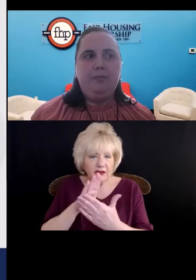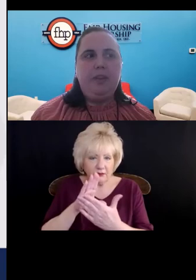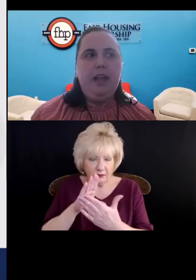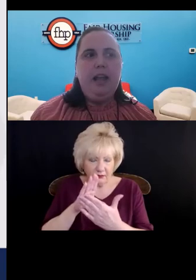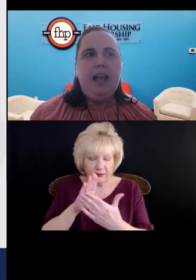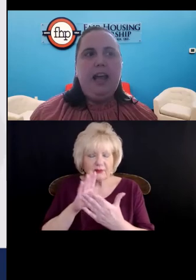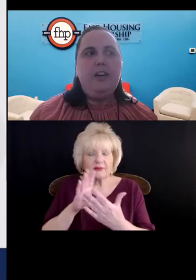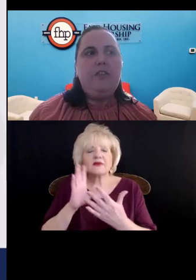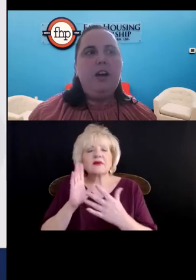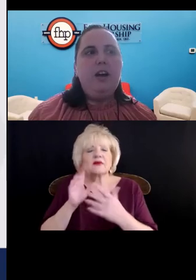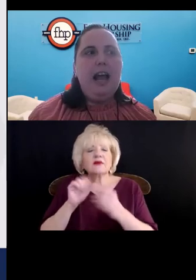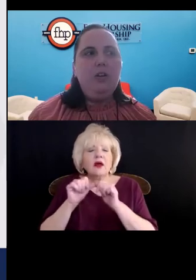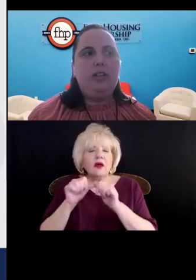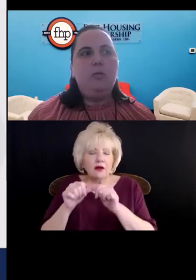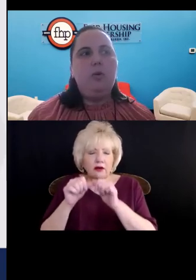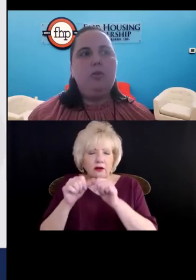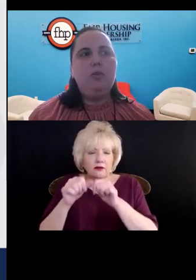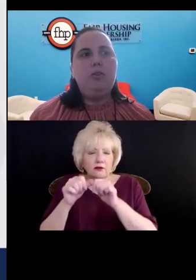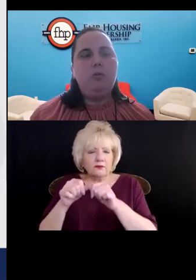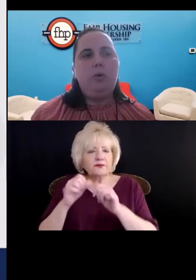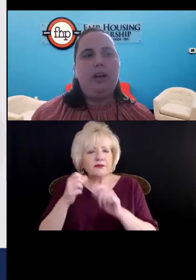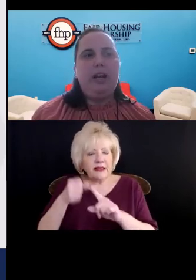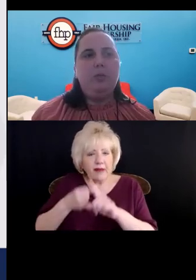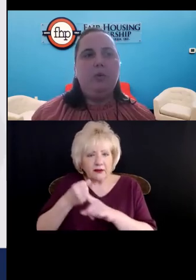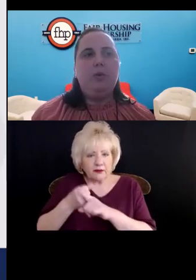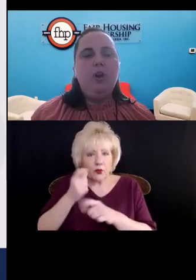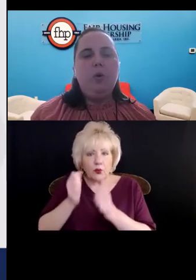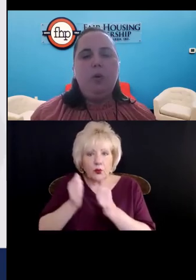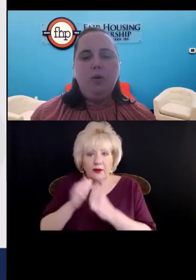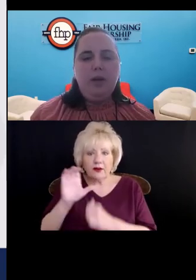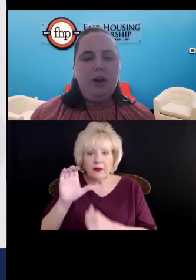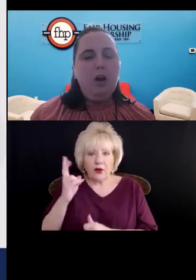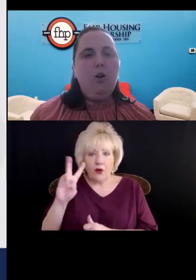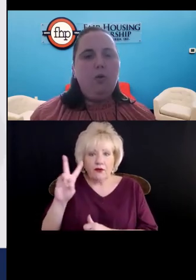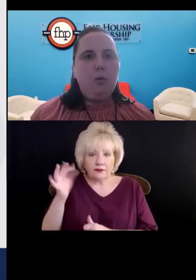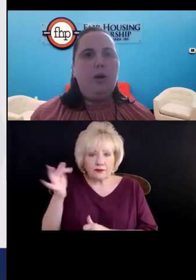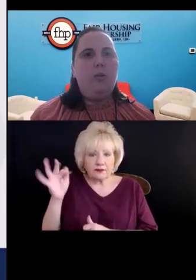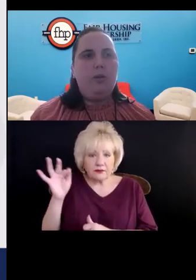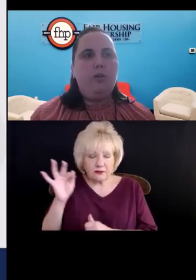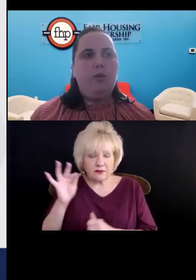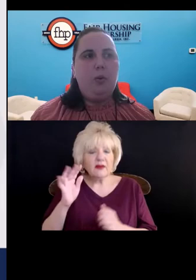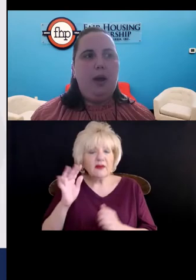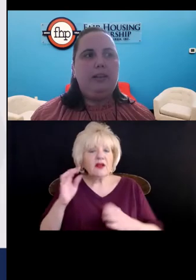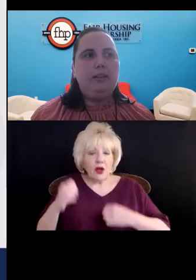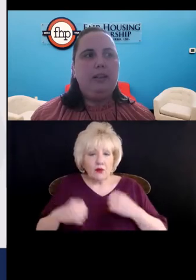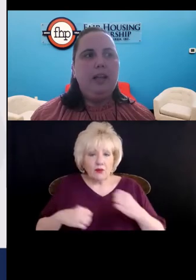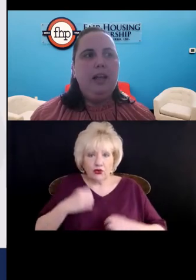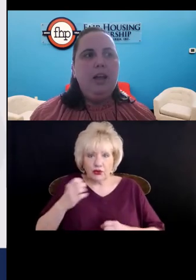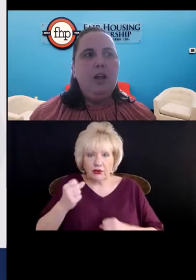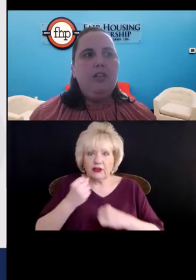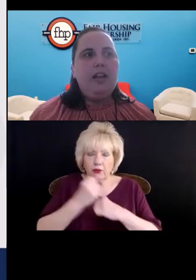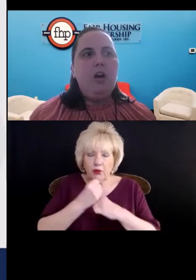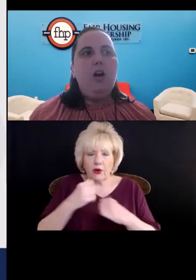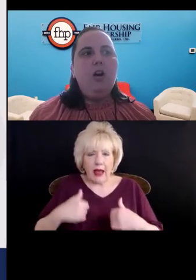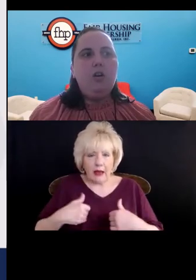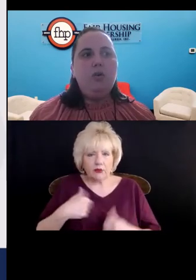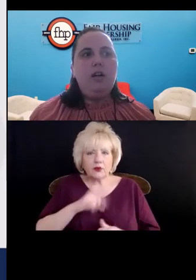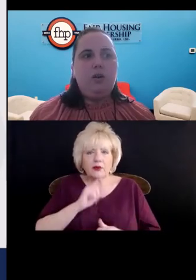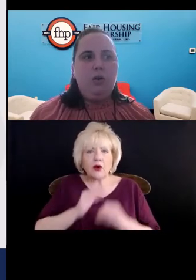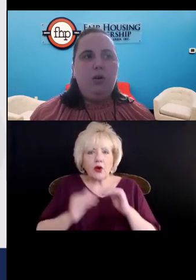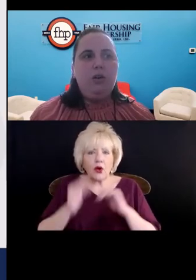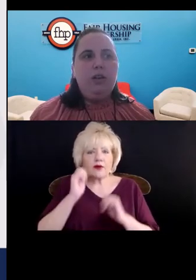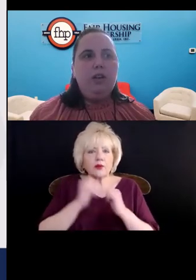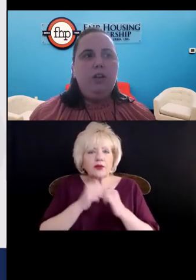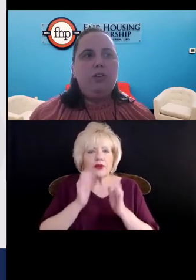-19. And in fair housing emotional support animals while we are overwhelmed with the requests they are